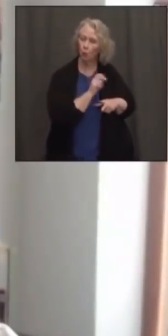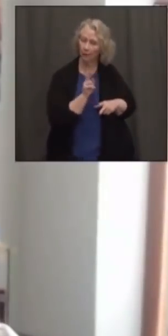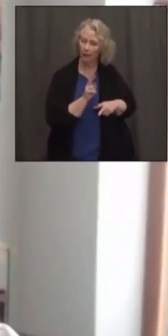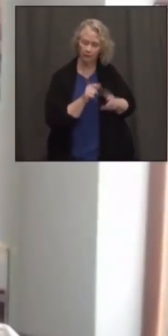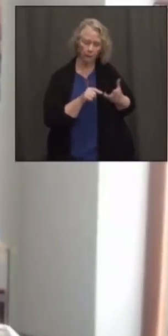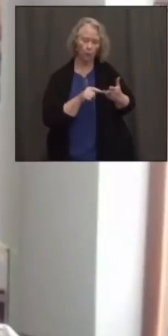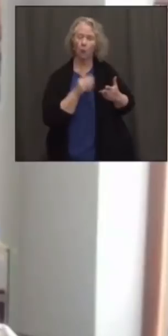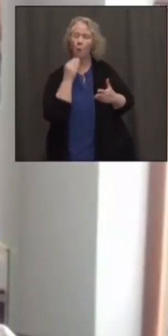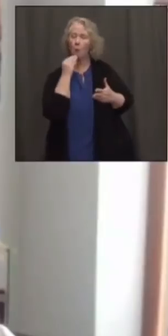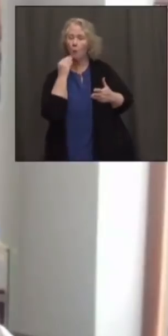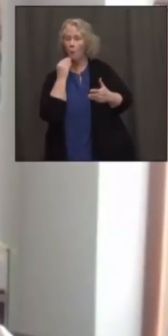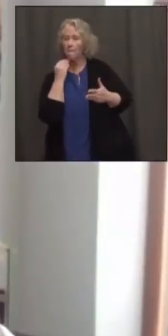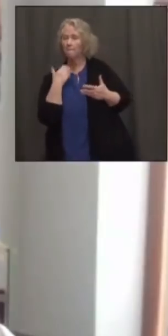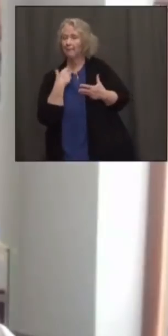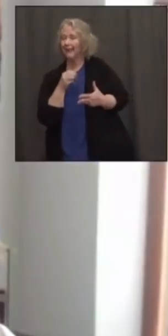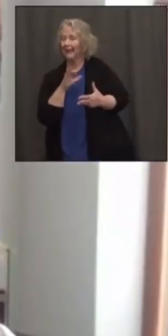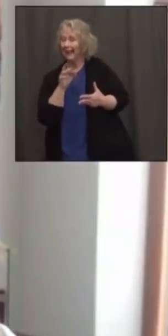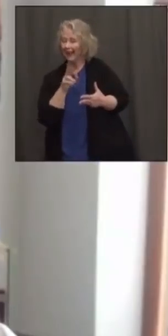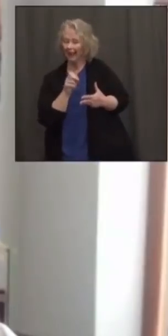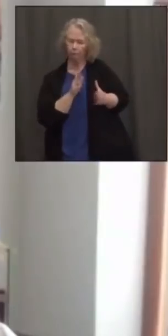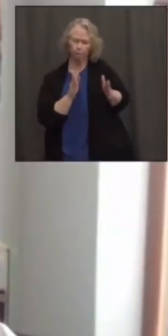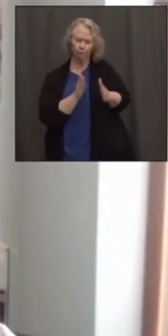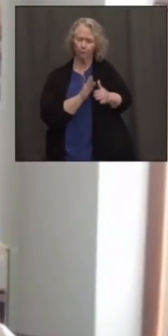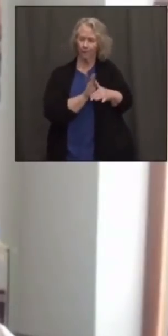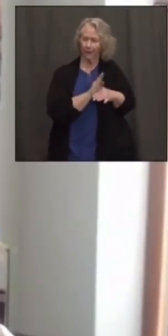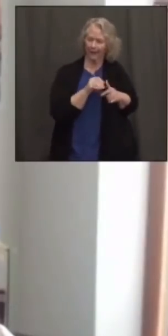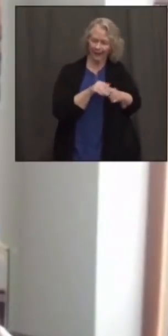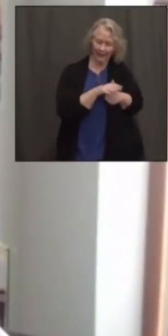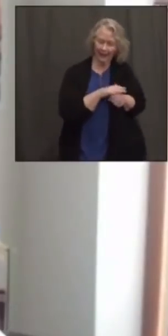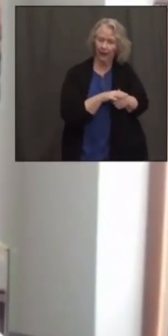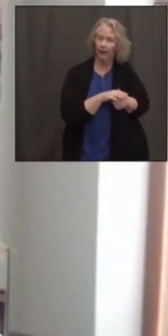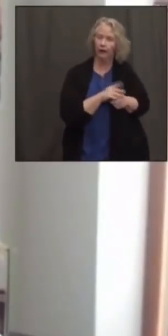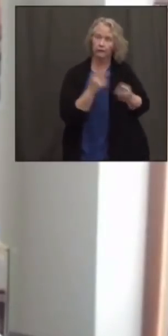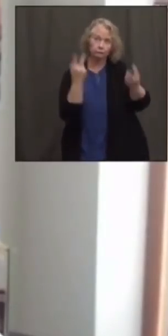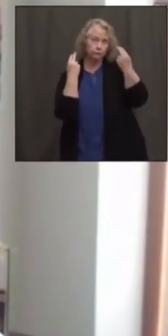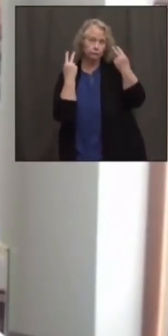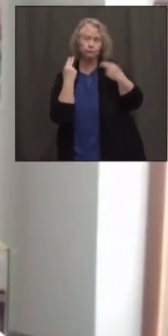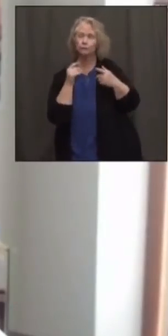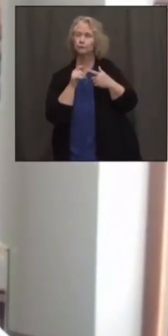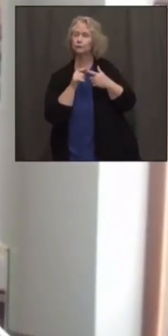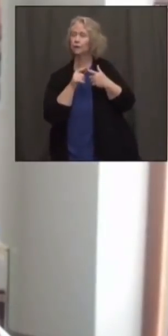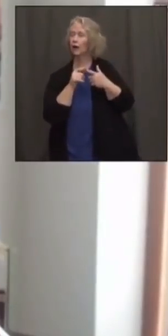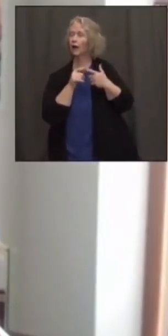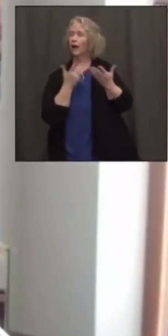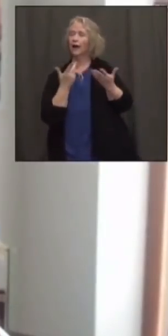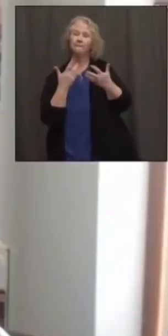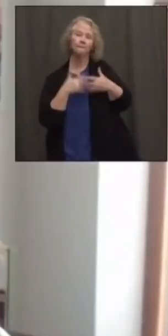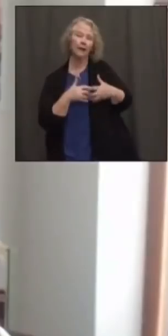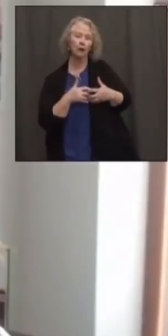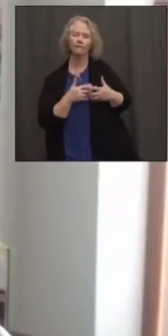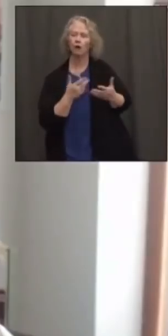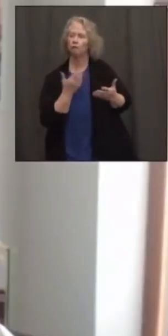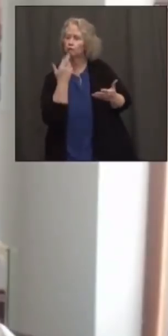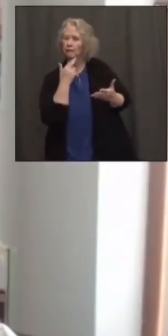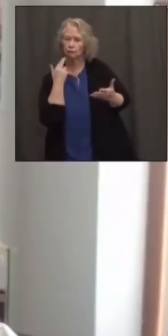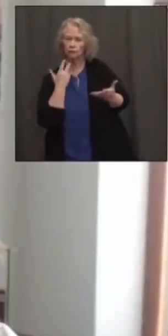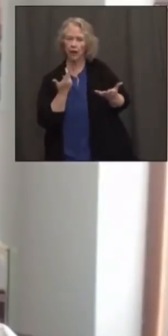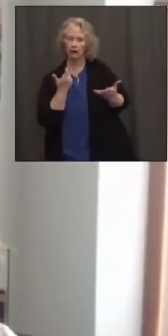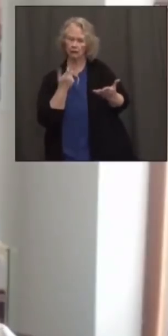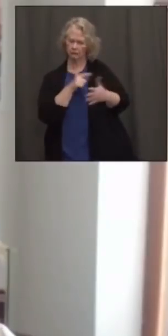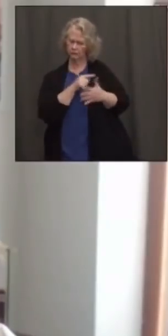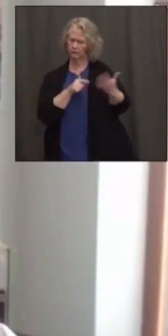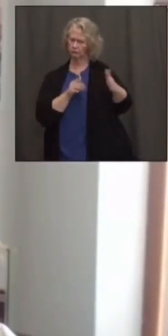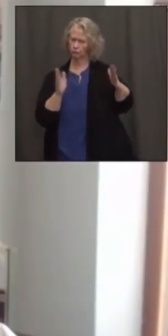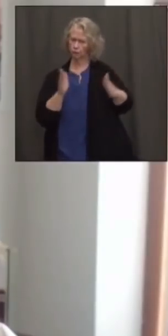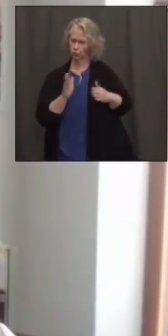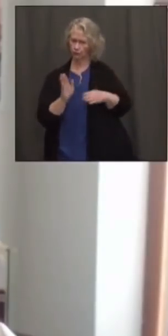small bodegas in the neighborhood, salons, barbers, restaurants, manufacturers. And so when you hear that, you hear that those